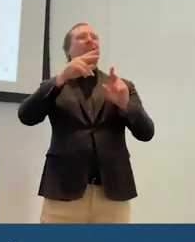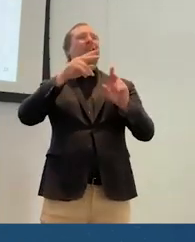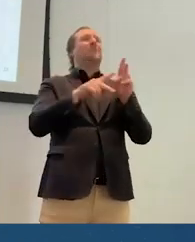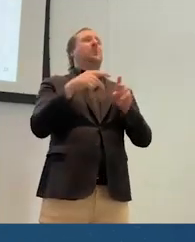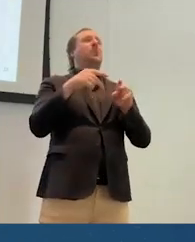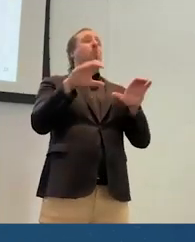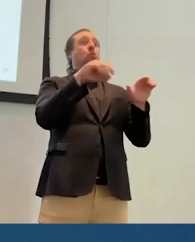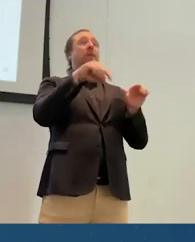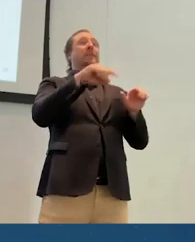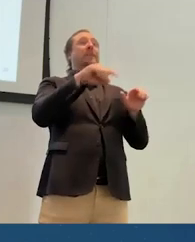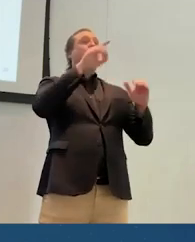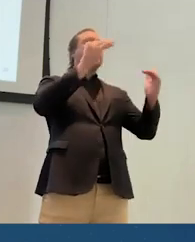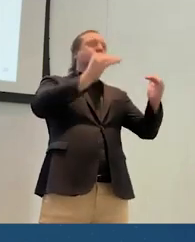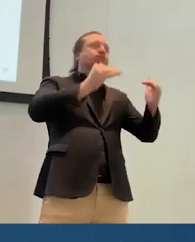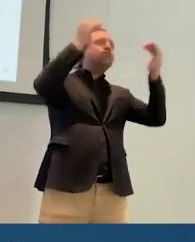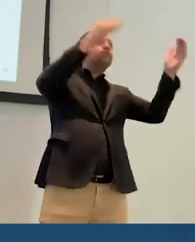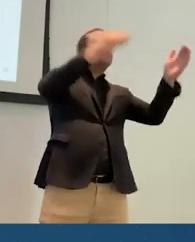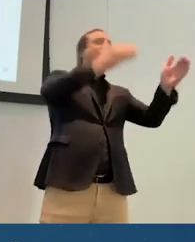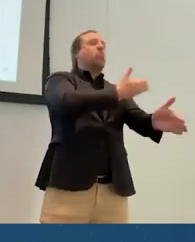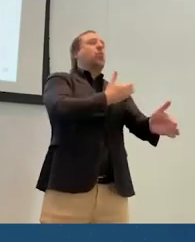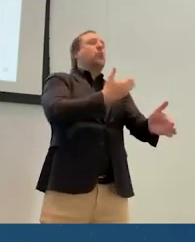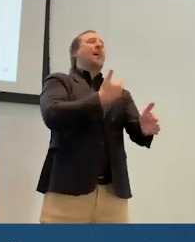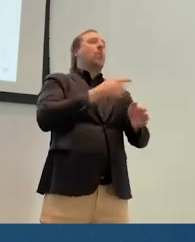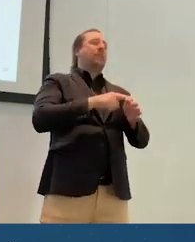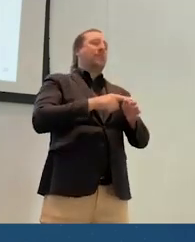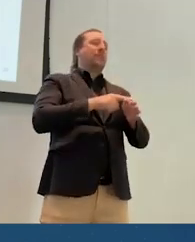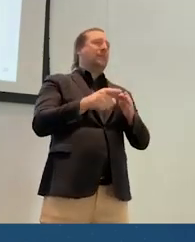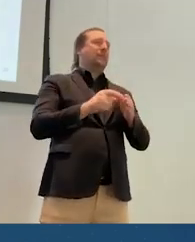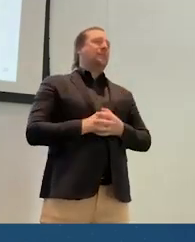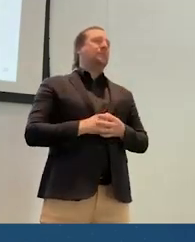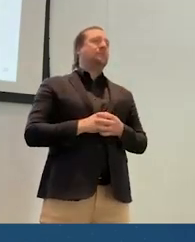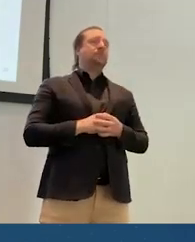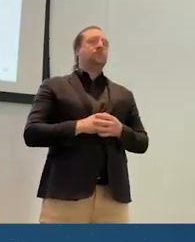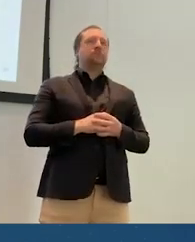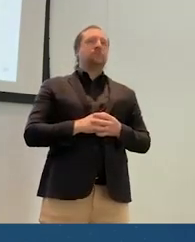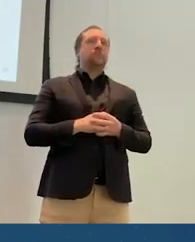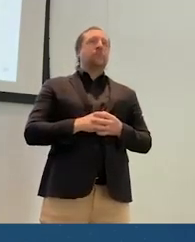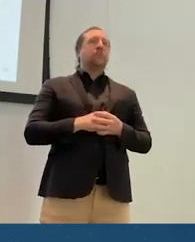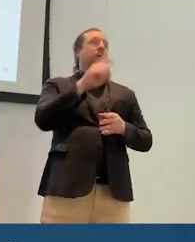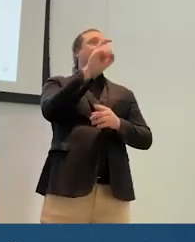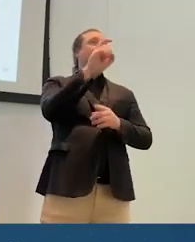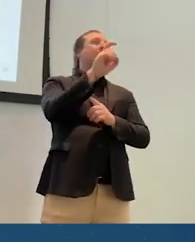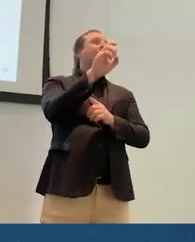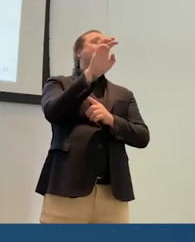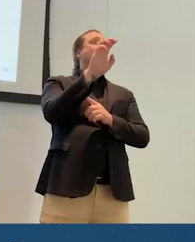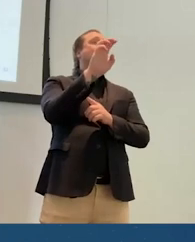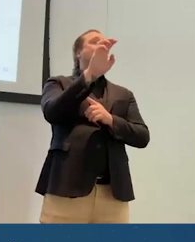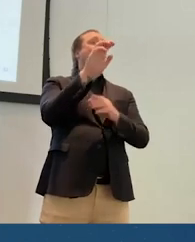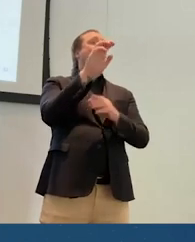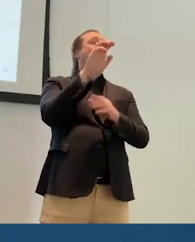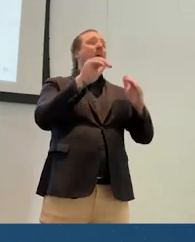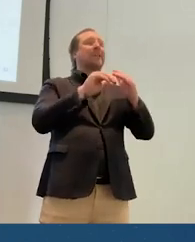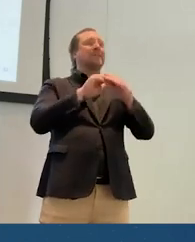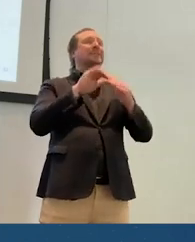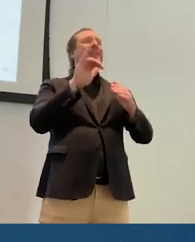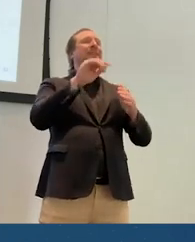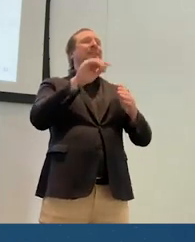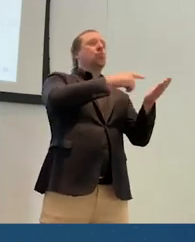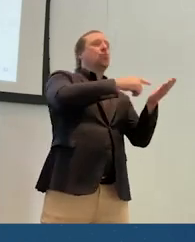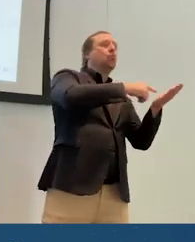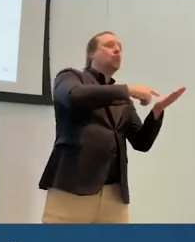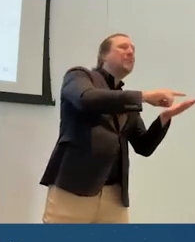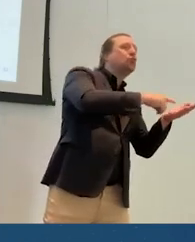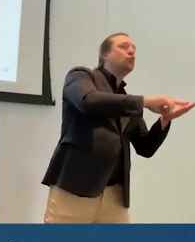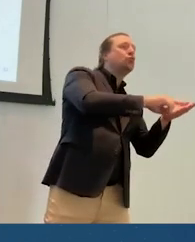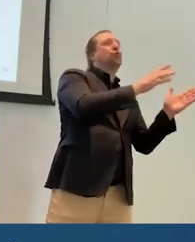this to further the field. So having said that, XR Access is a research initiative at